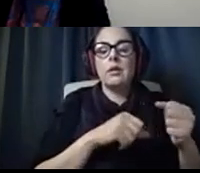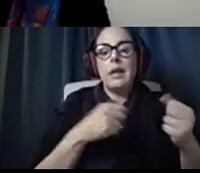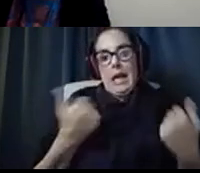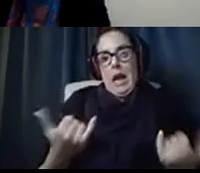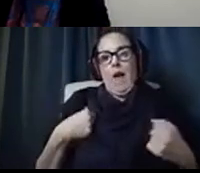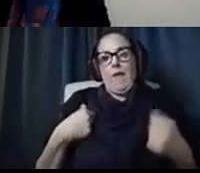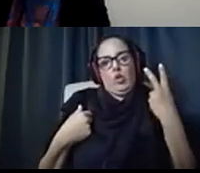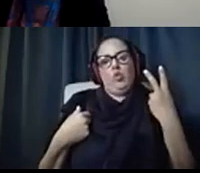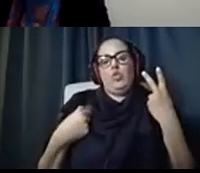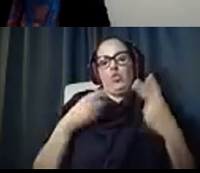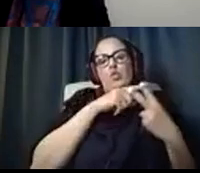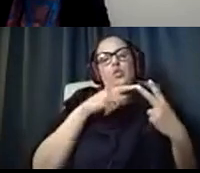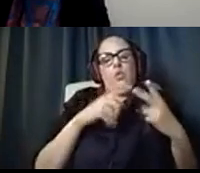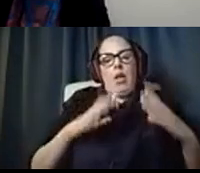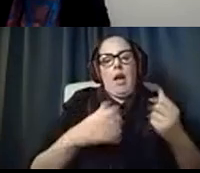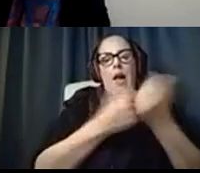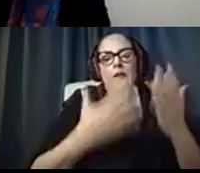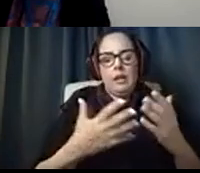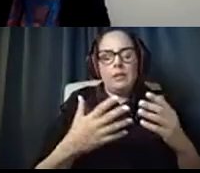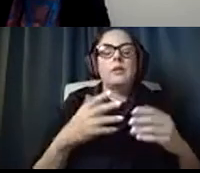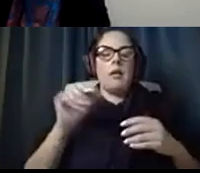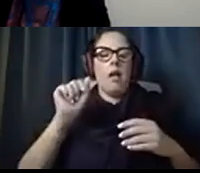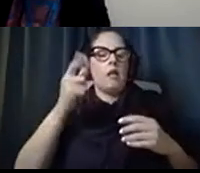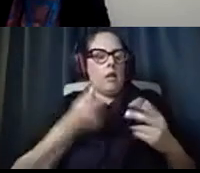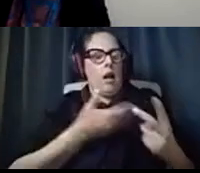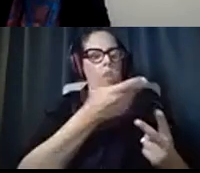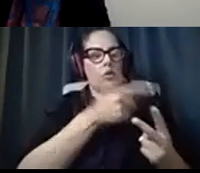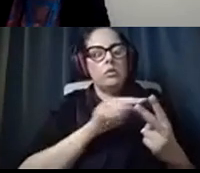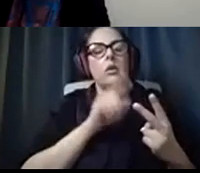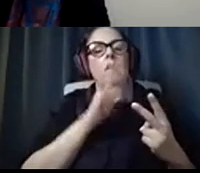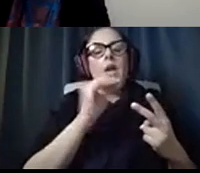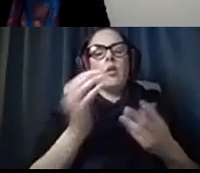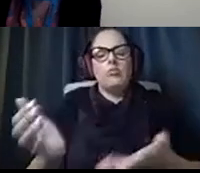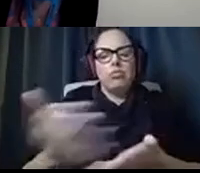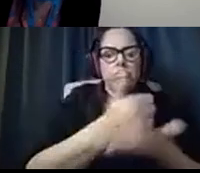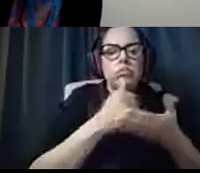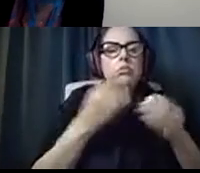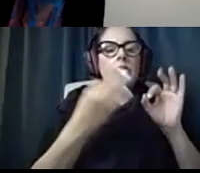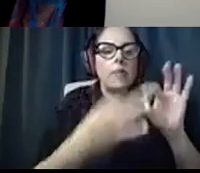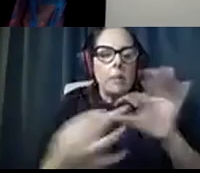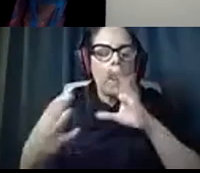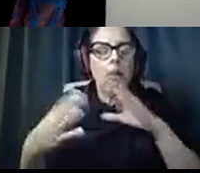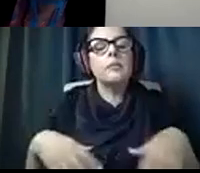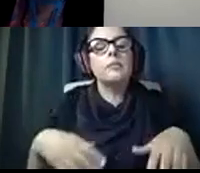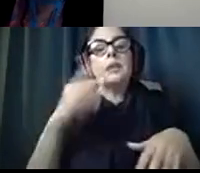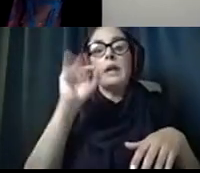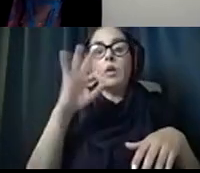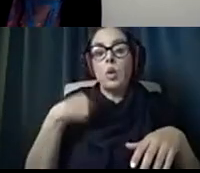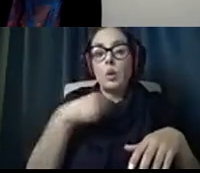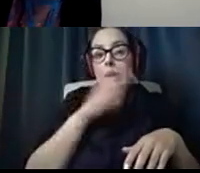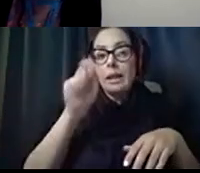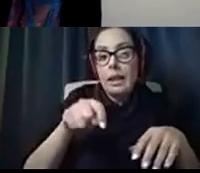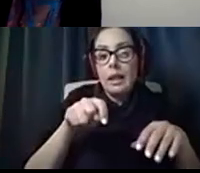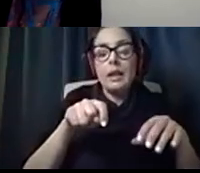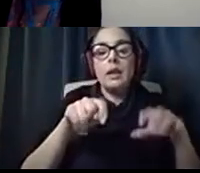that are employed by ALTA to gather feedback. Or if we need groups